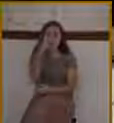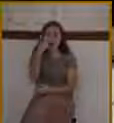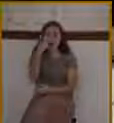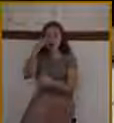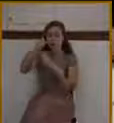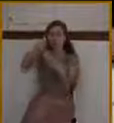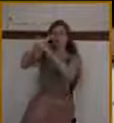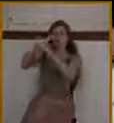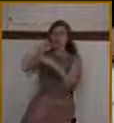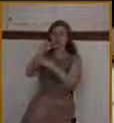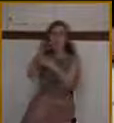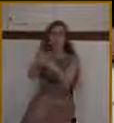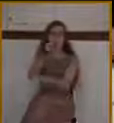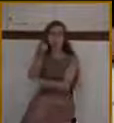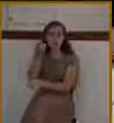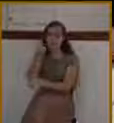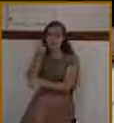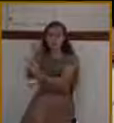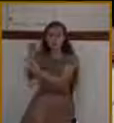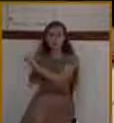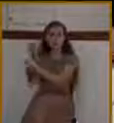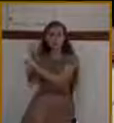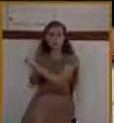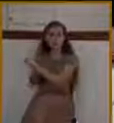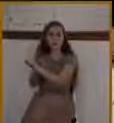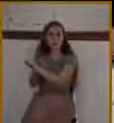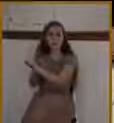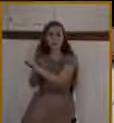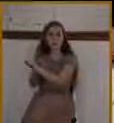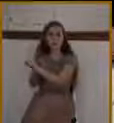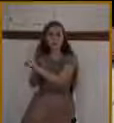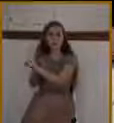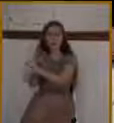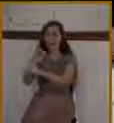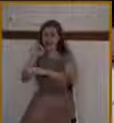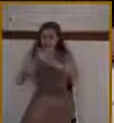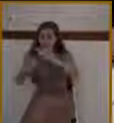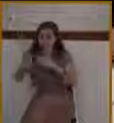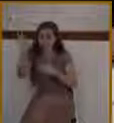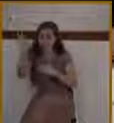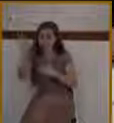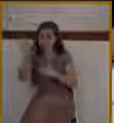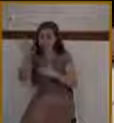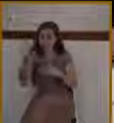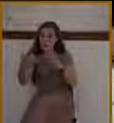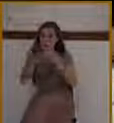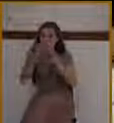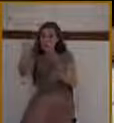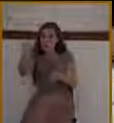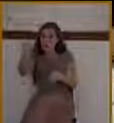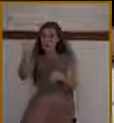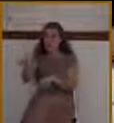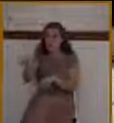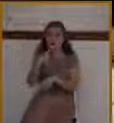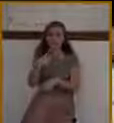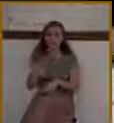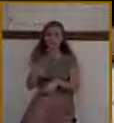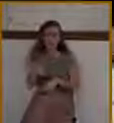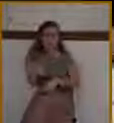Isaiah preached about. They heard, but they did not perceive. They saw, but they didn't understand.